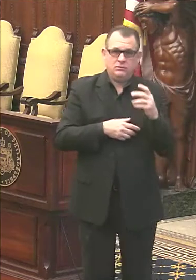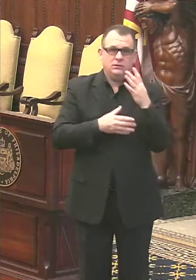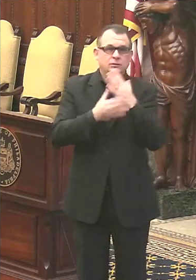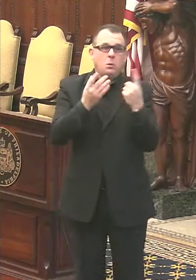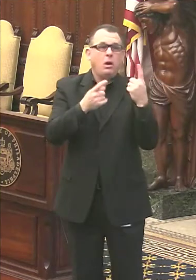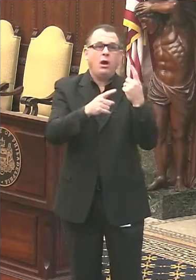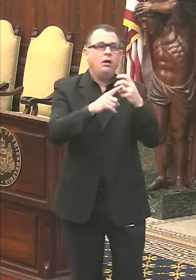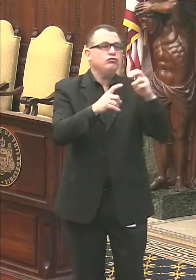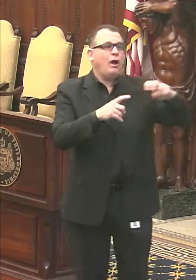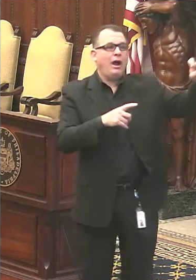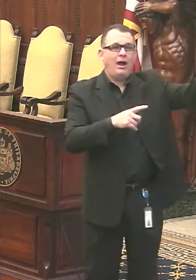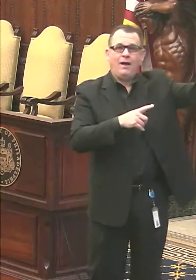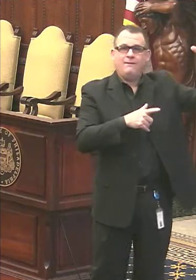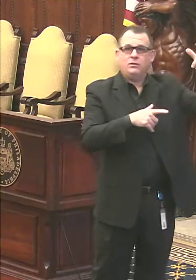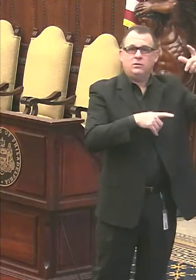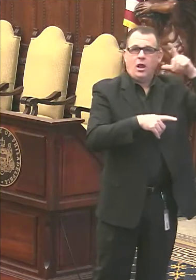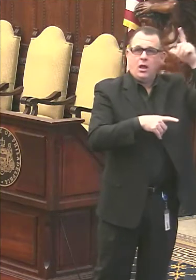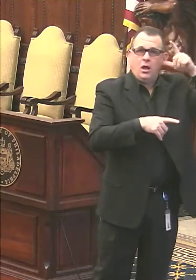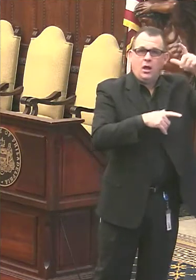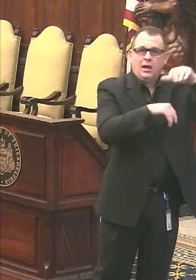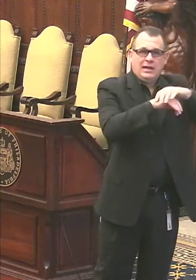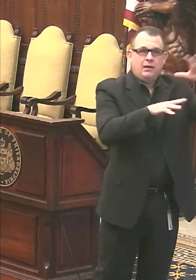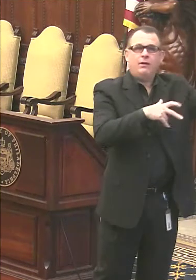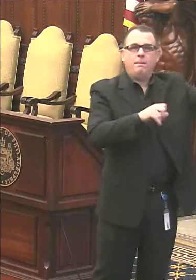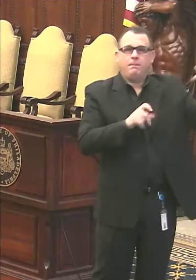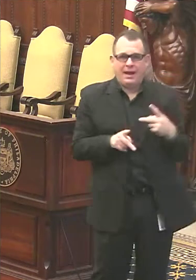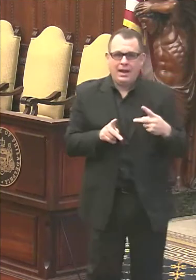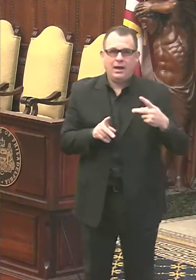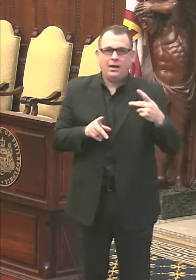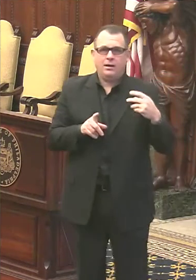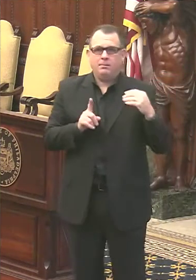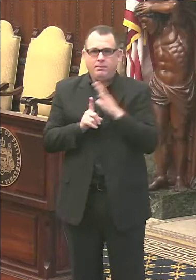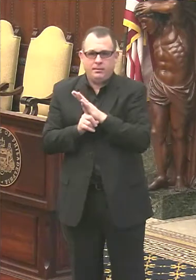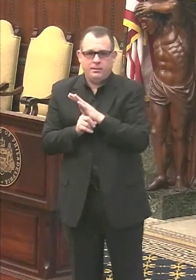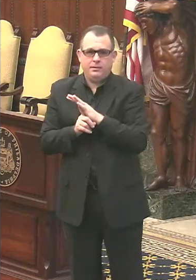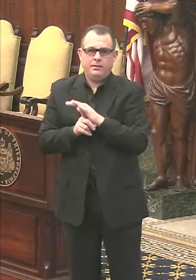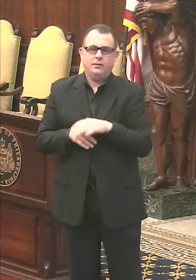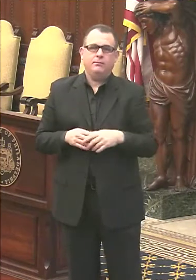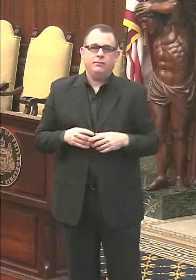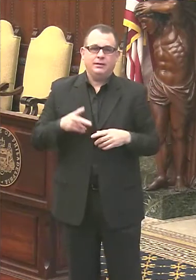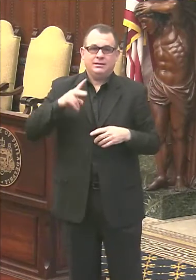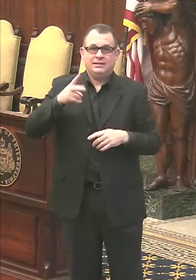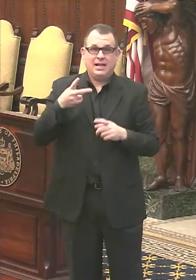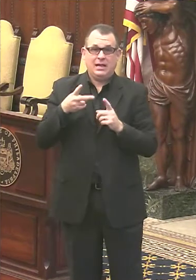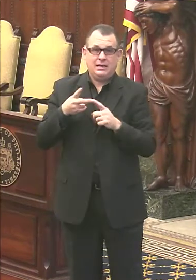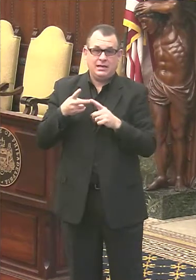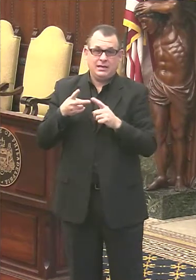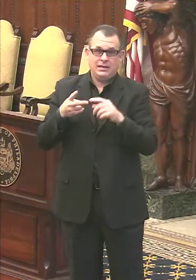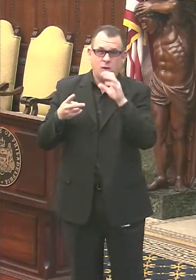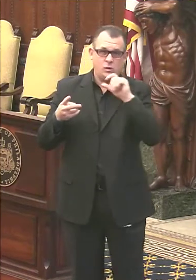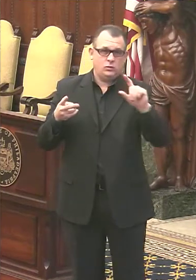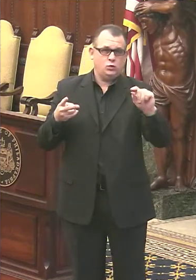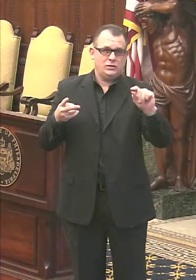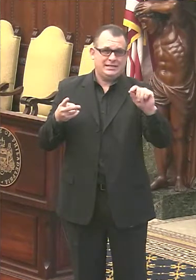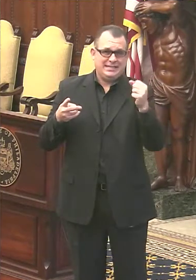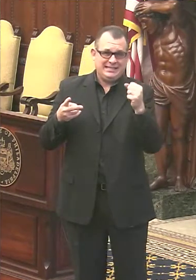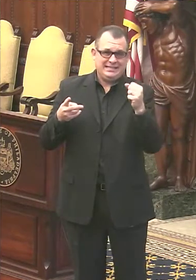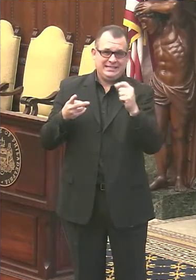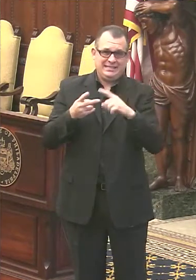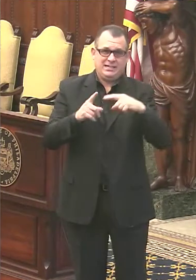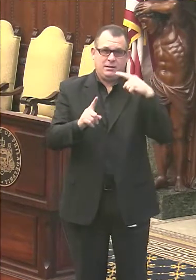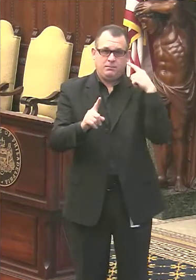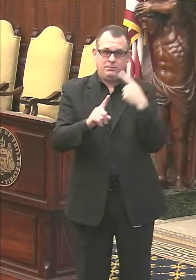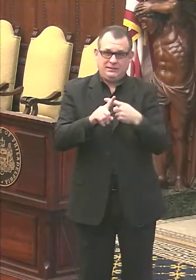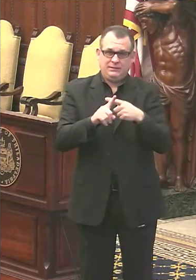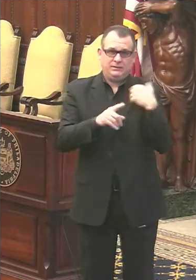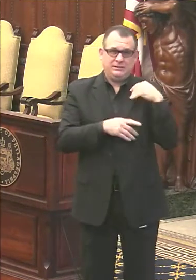United Kingdom. The second was a man in his 20s from Philadelphia who was tested on January 5th. We don't have any information yet on whether there